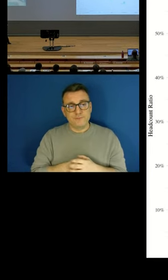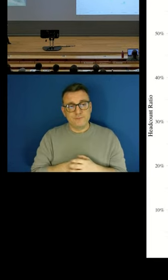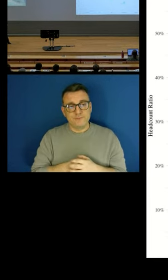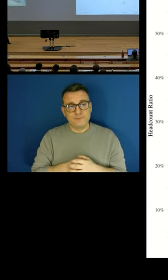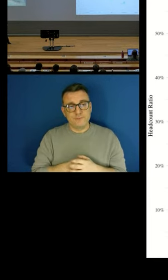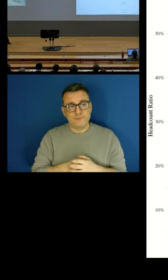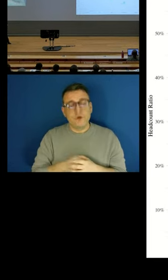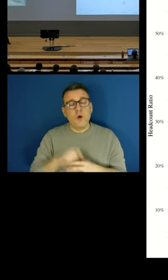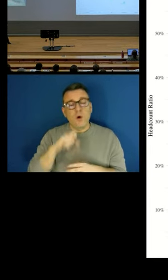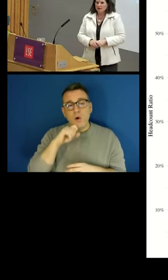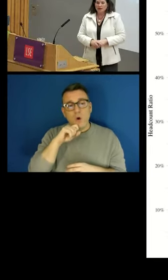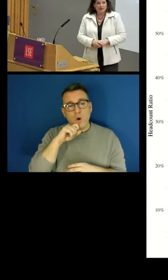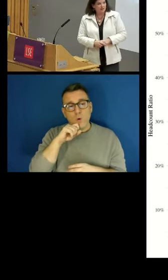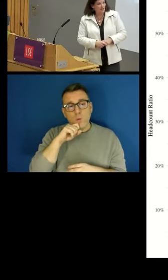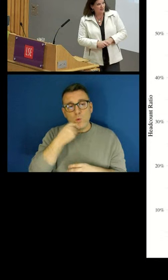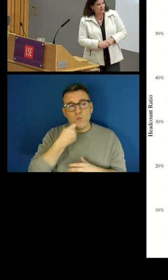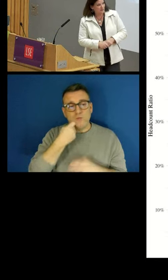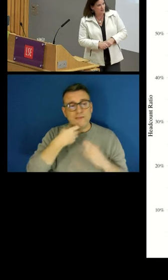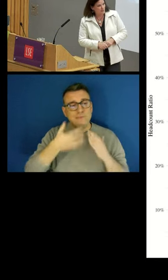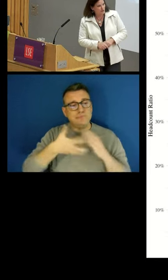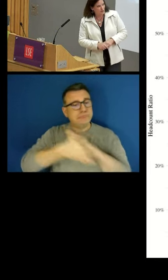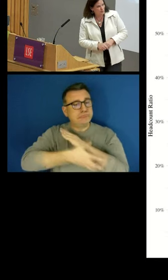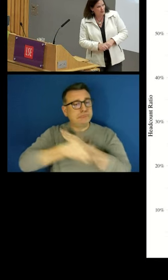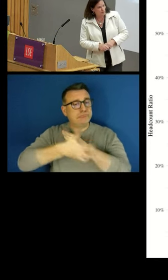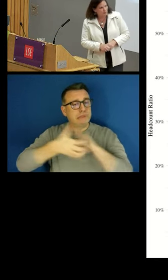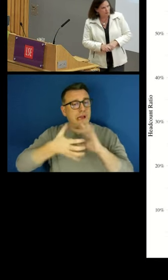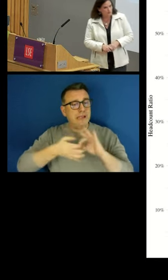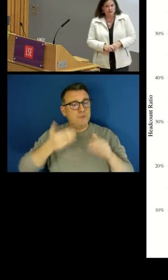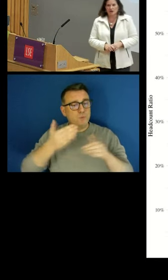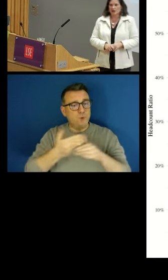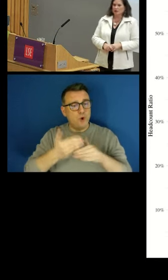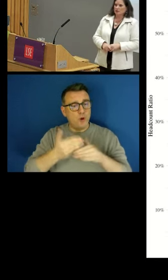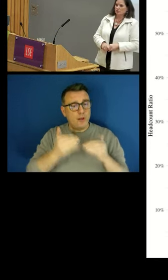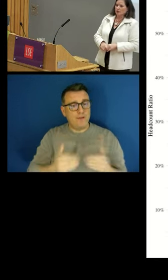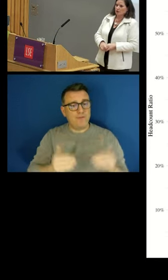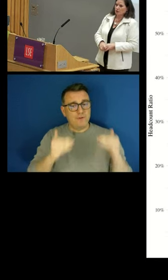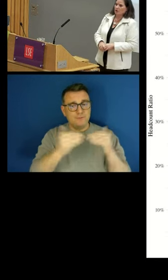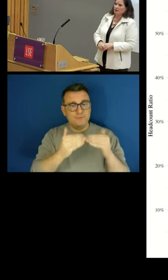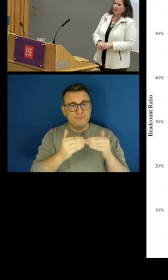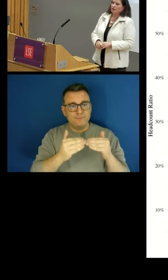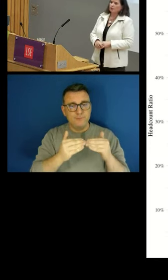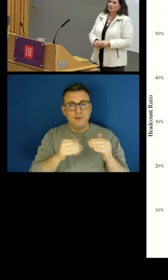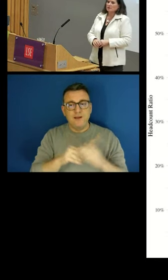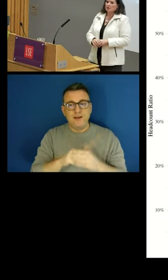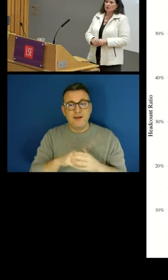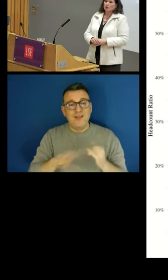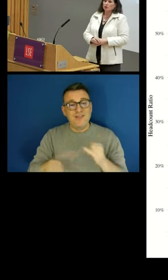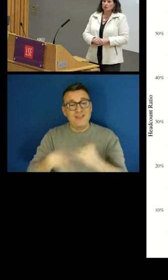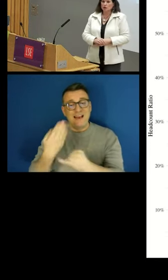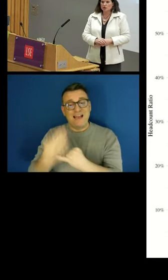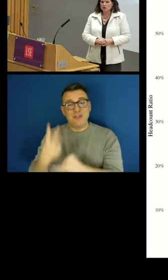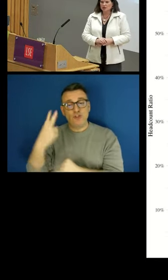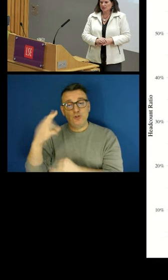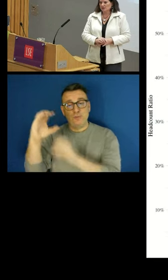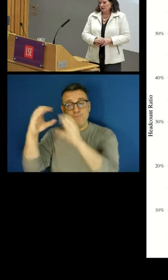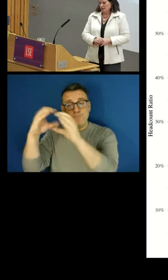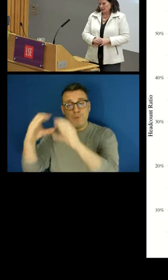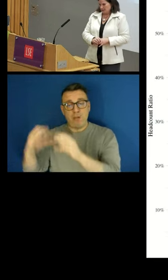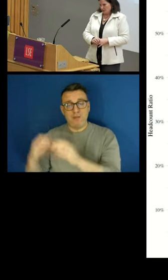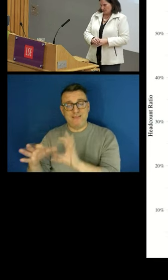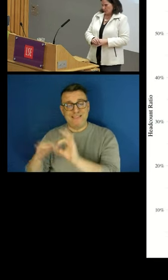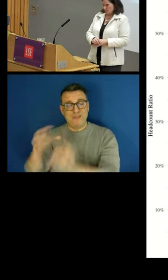quality of employment. And then finally, the last two pink bubbles are whether you are a union member or not.